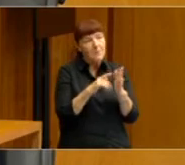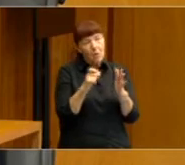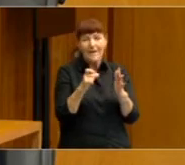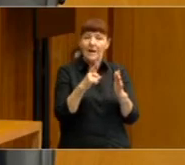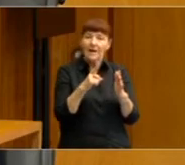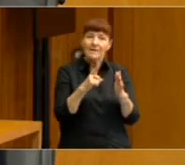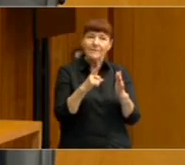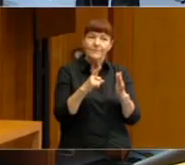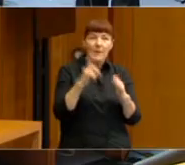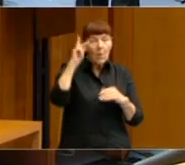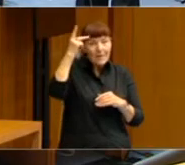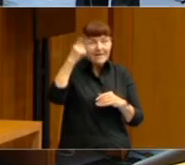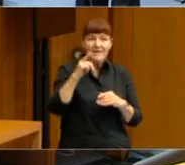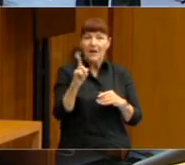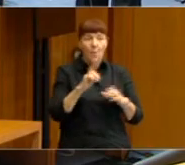parties do.